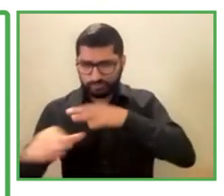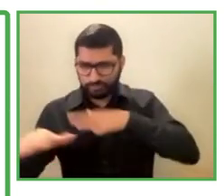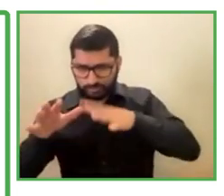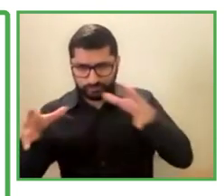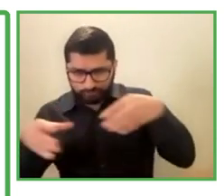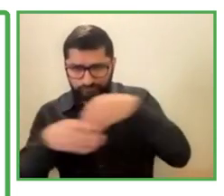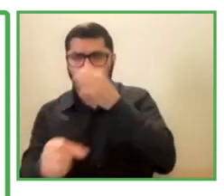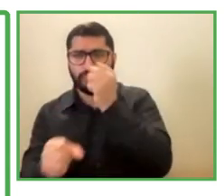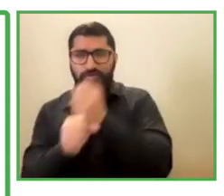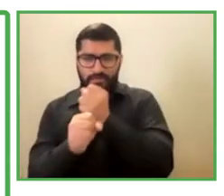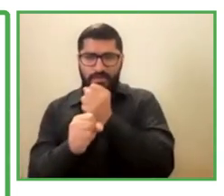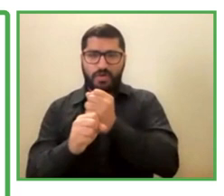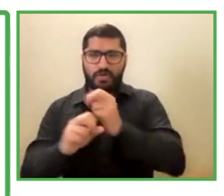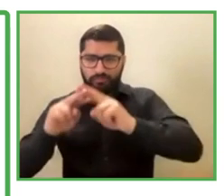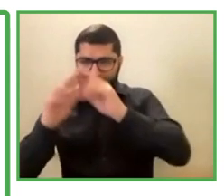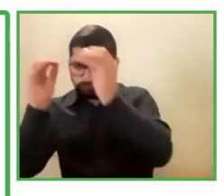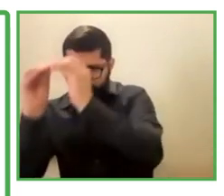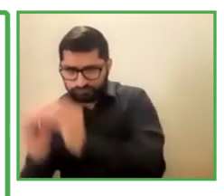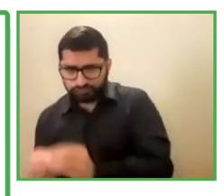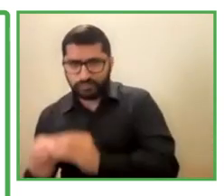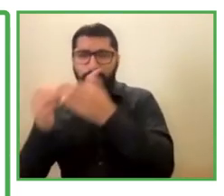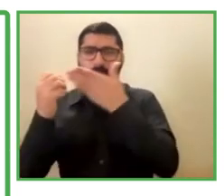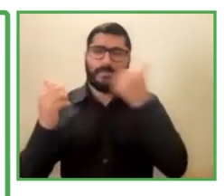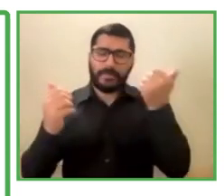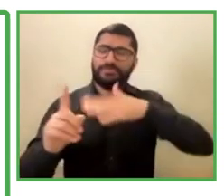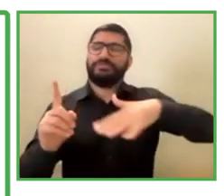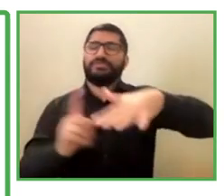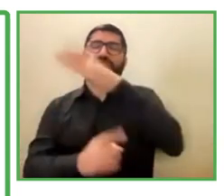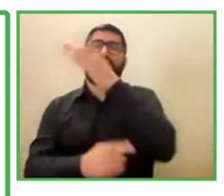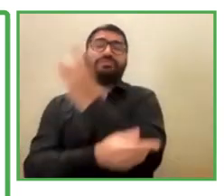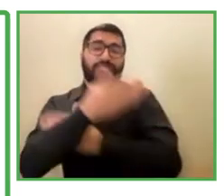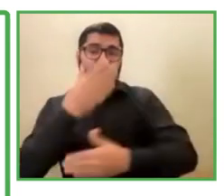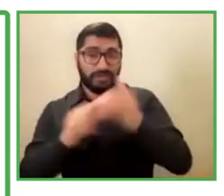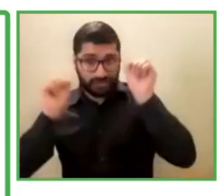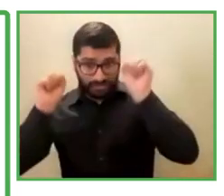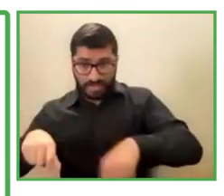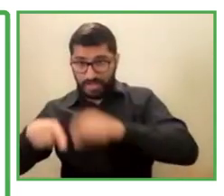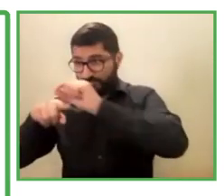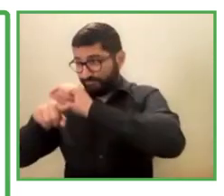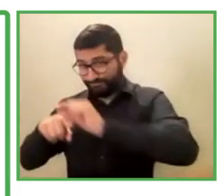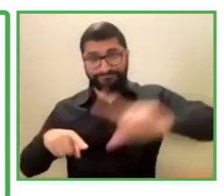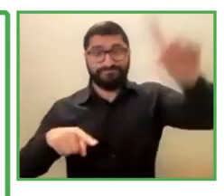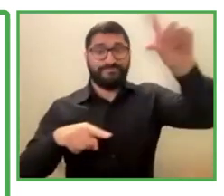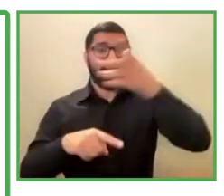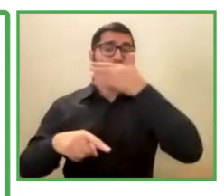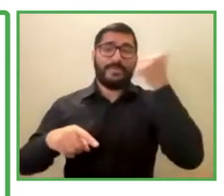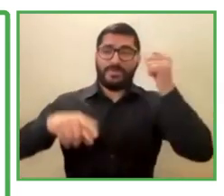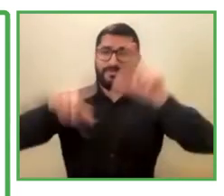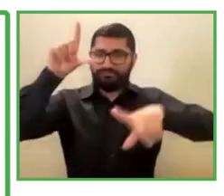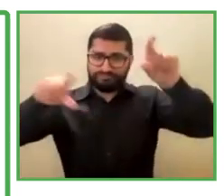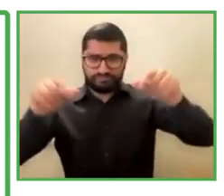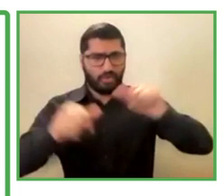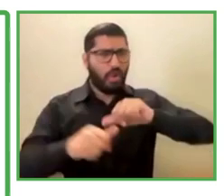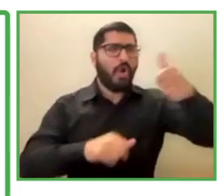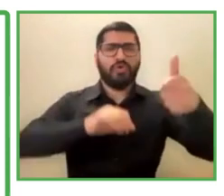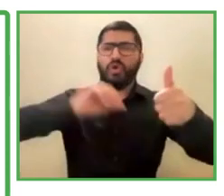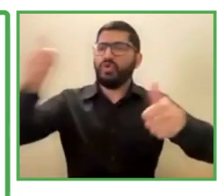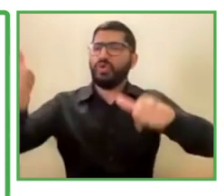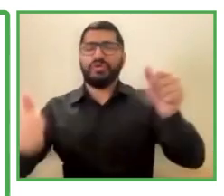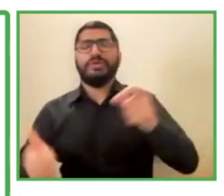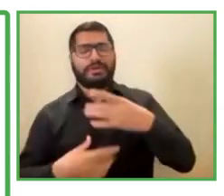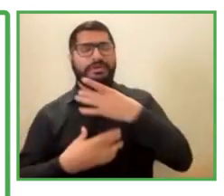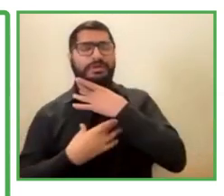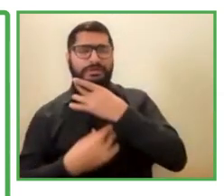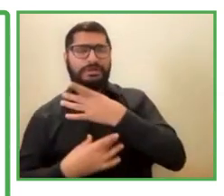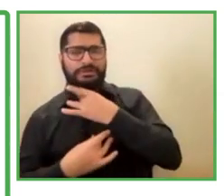For foster inclusion of people with disabilities. And we were able to see that there were things